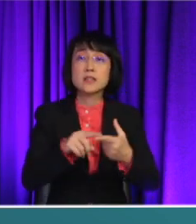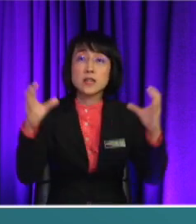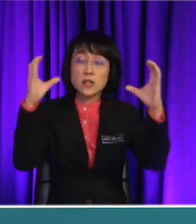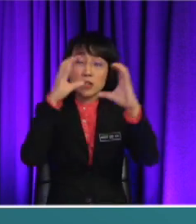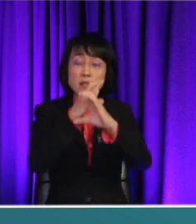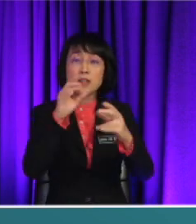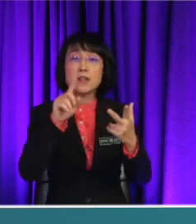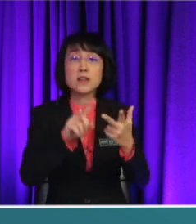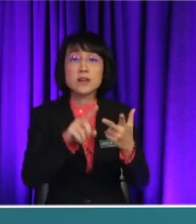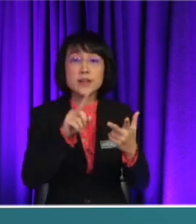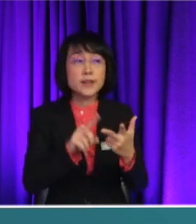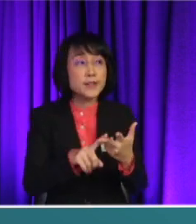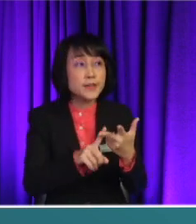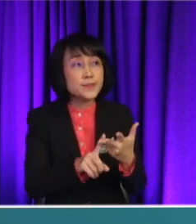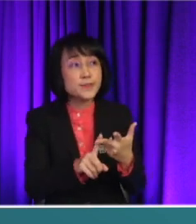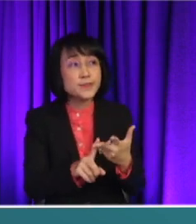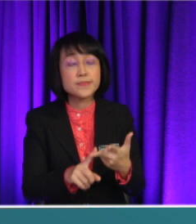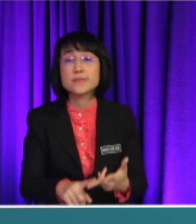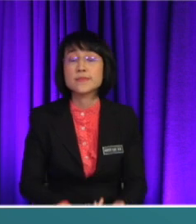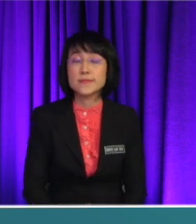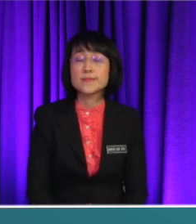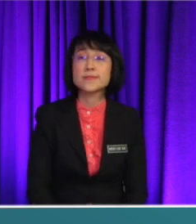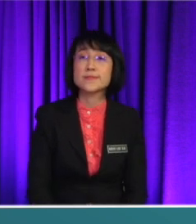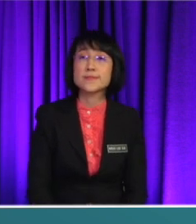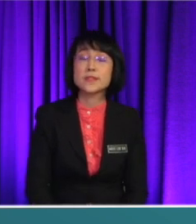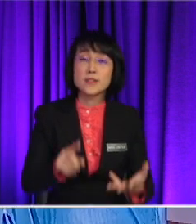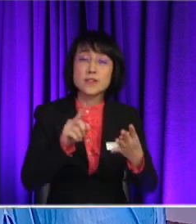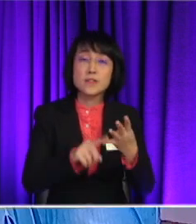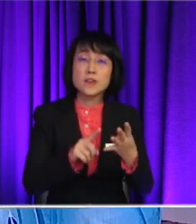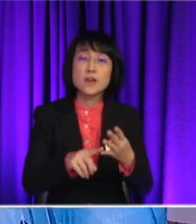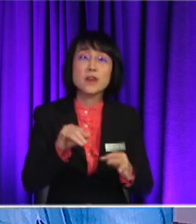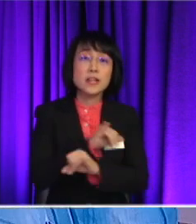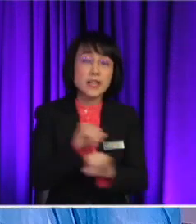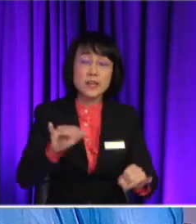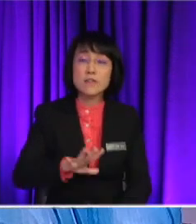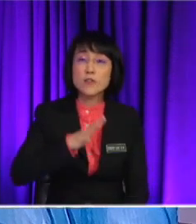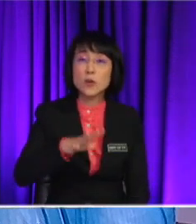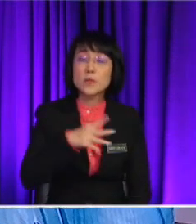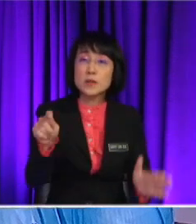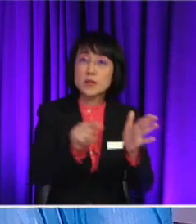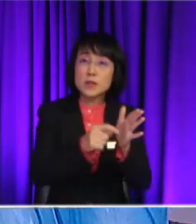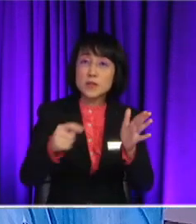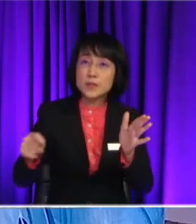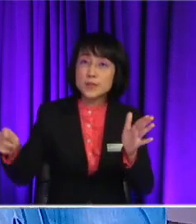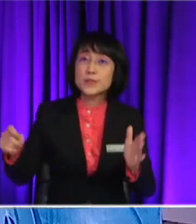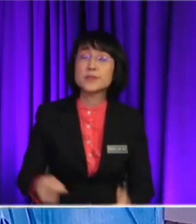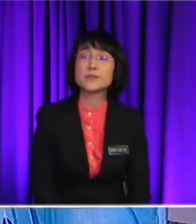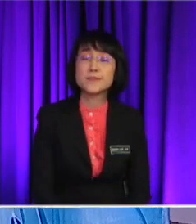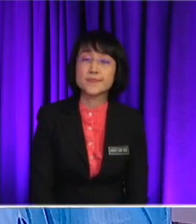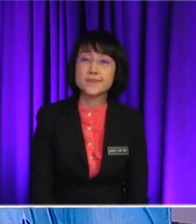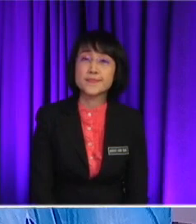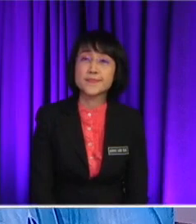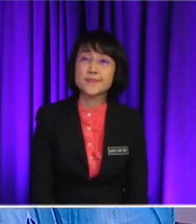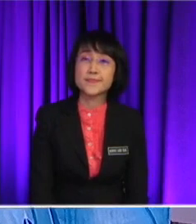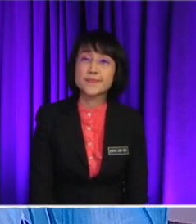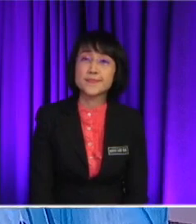abbreviation And the fourth is informal tone These are just a few examples that I showed to you Actually there are tons of it